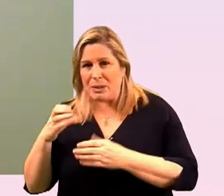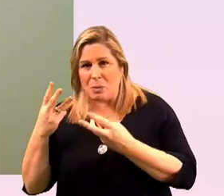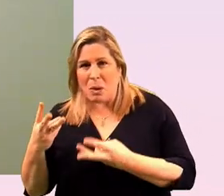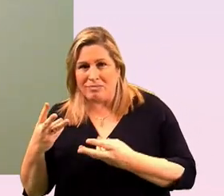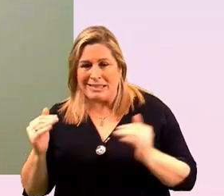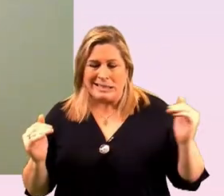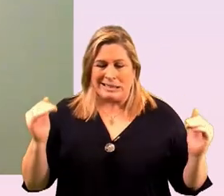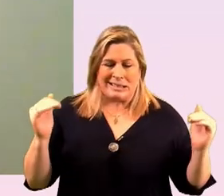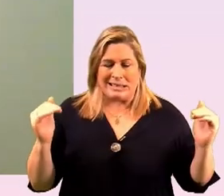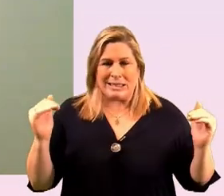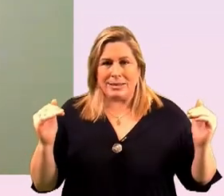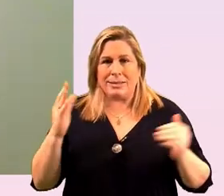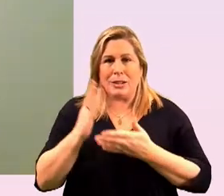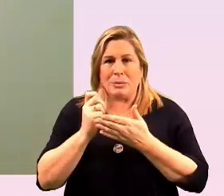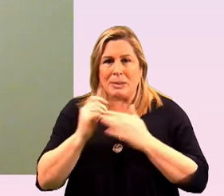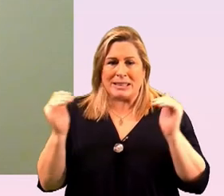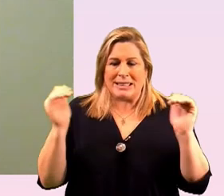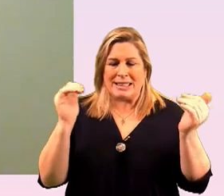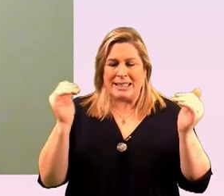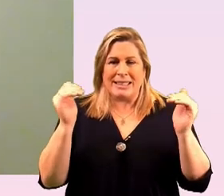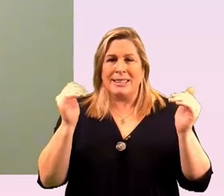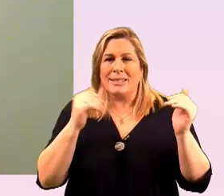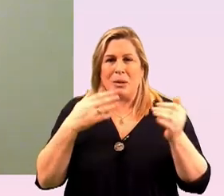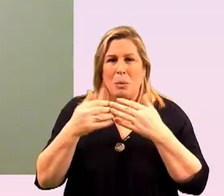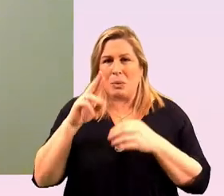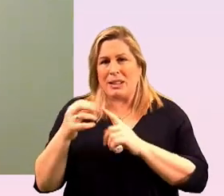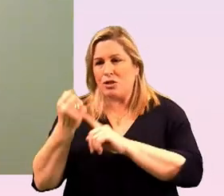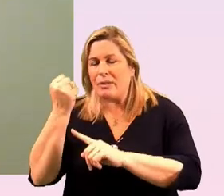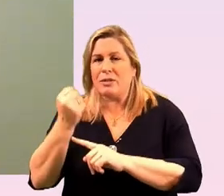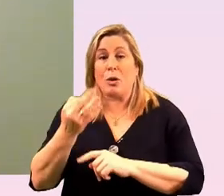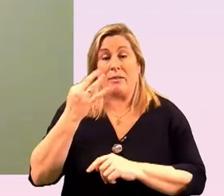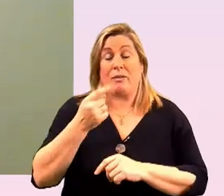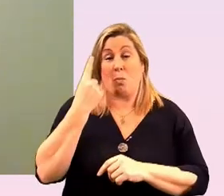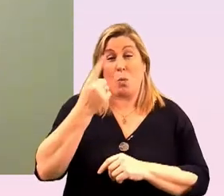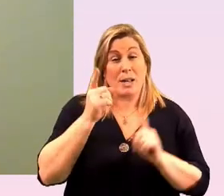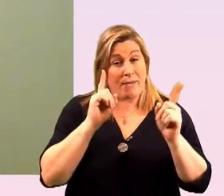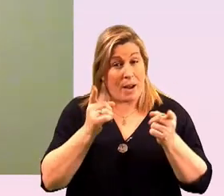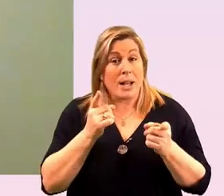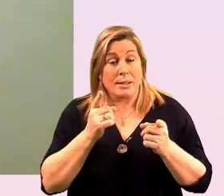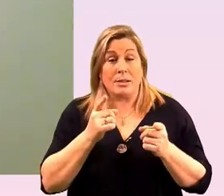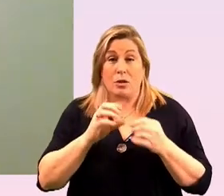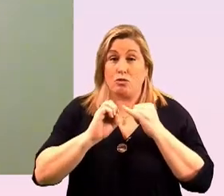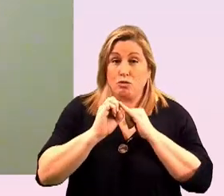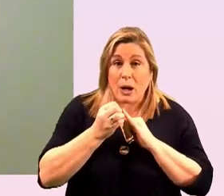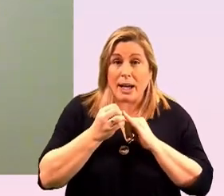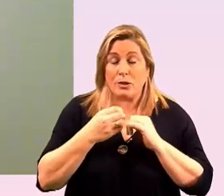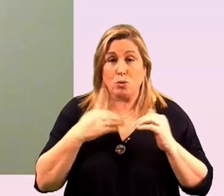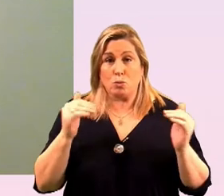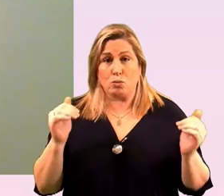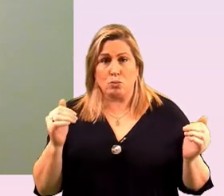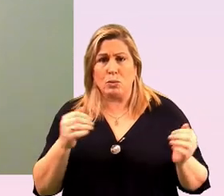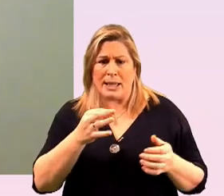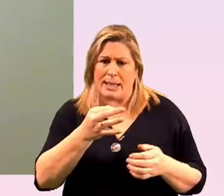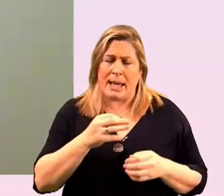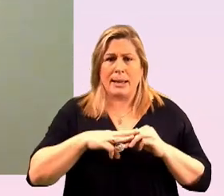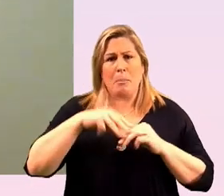kind of corporate side um know what they can achieve so if i could give one kind of piece of a device it's it's trying to come with the most